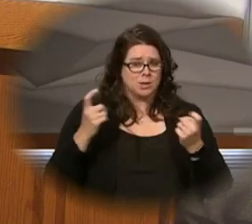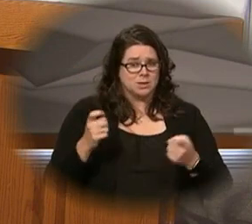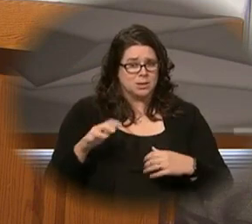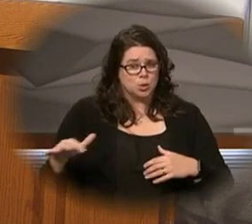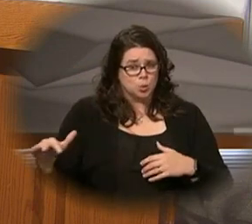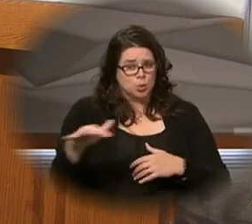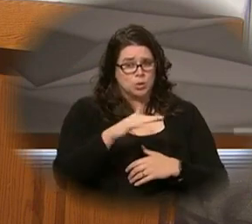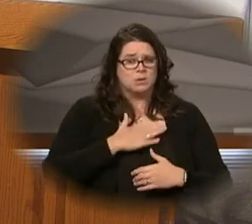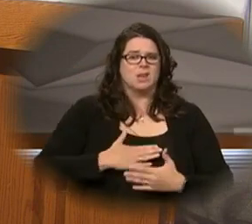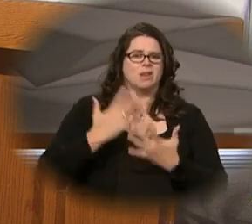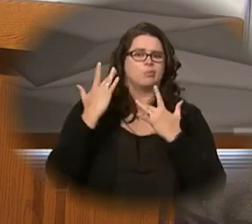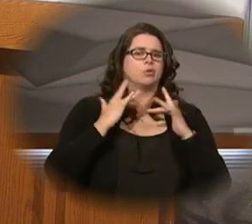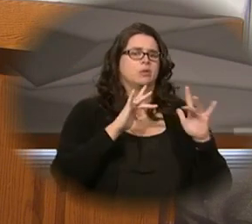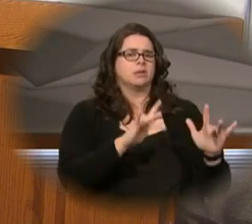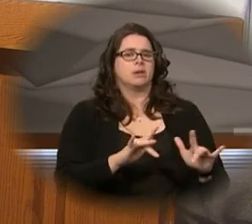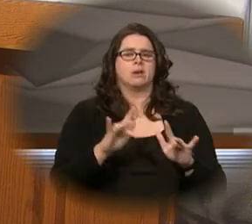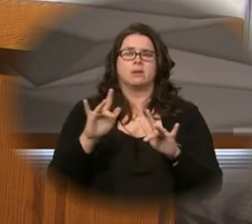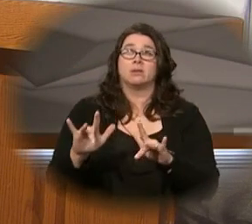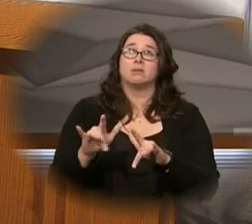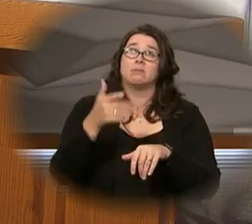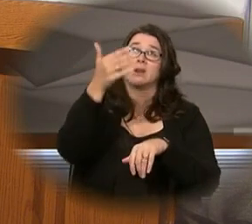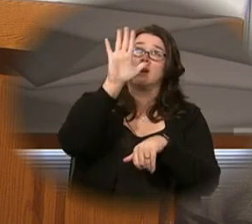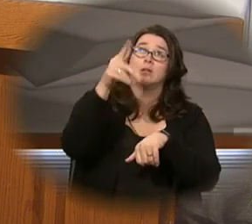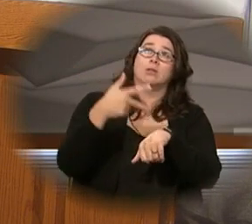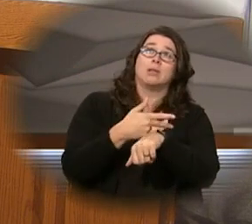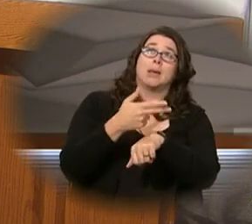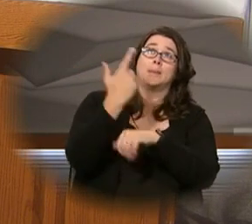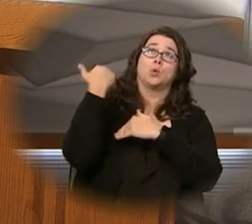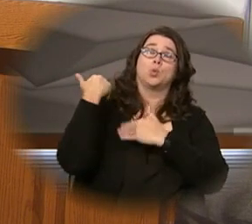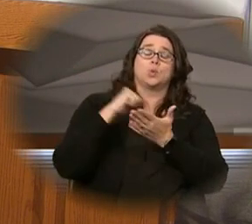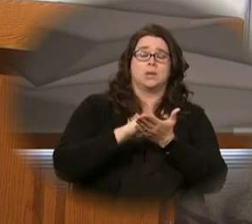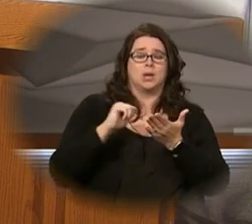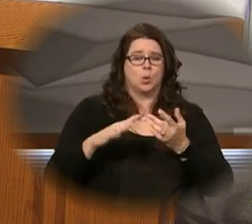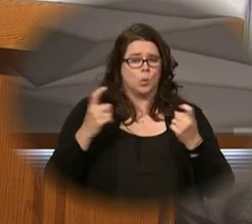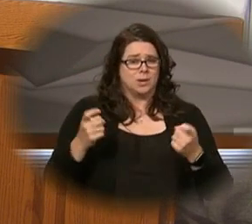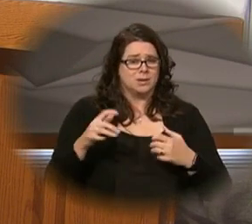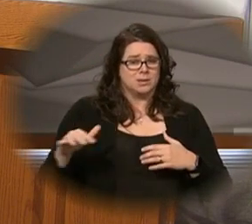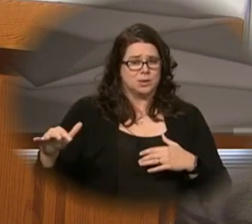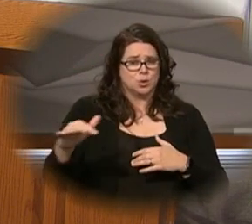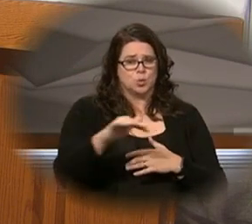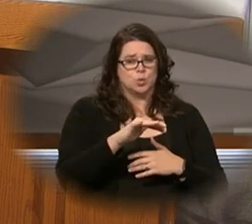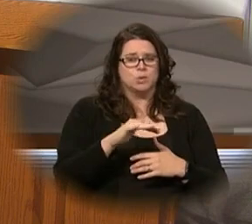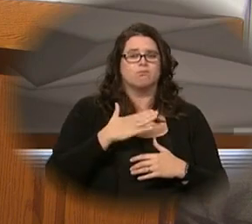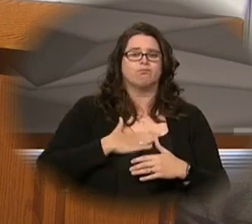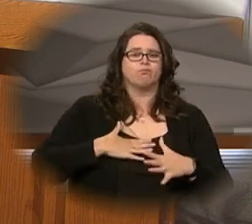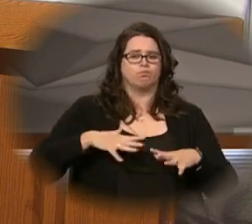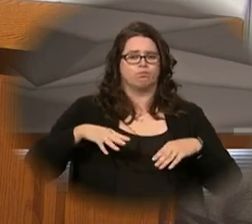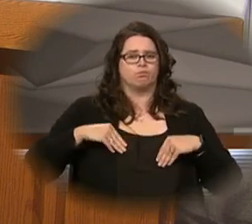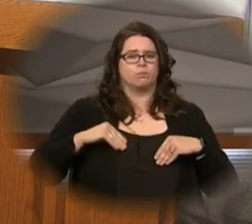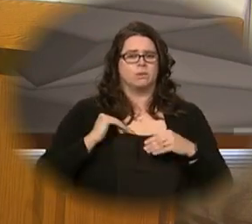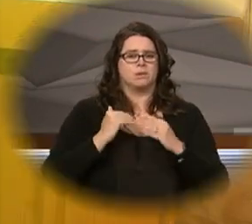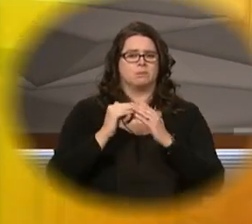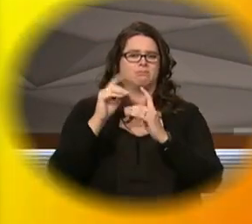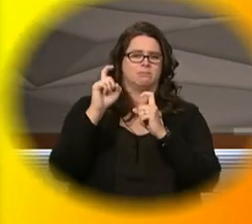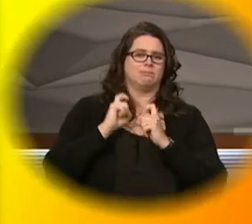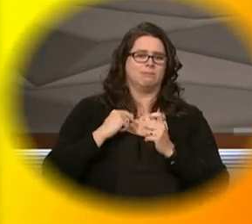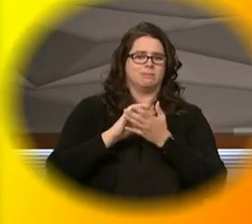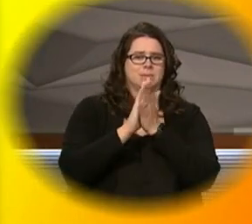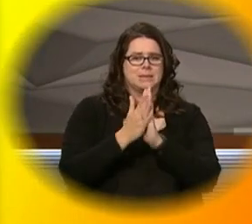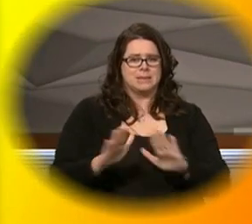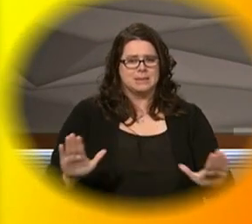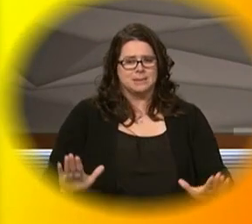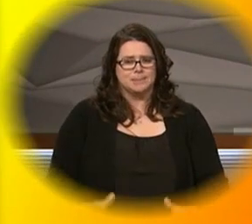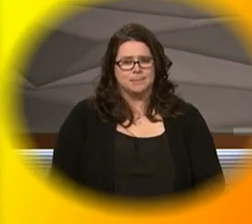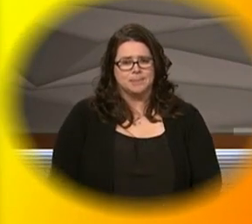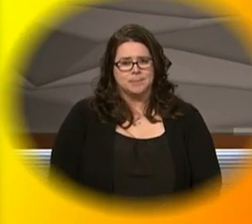of the world. Have mercy on us. Lamb of God, you take away the sins of the world. Grant us peace.